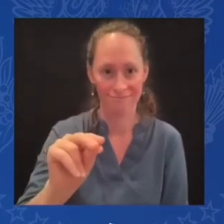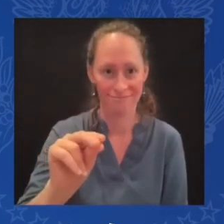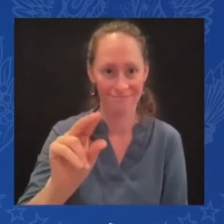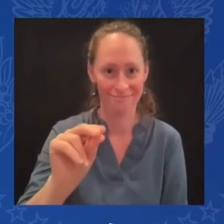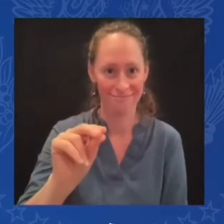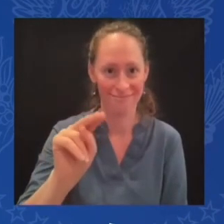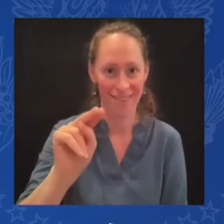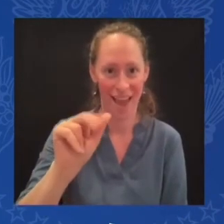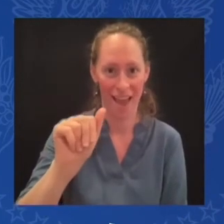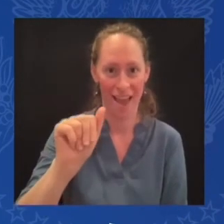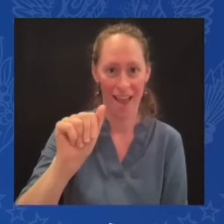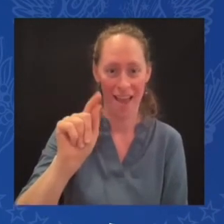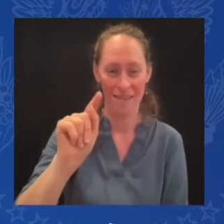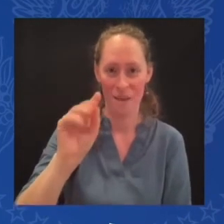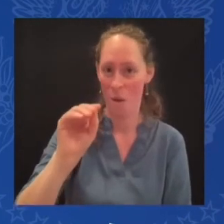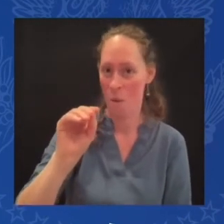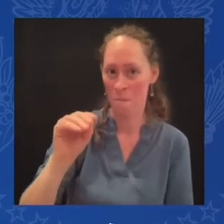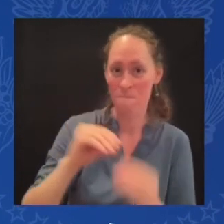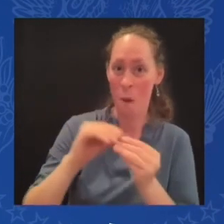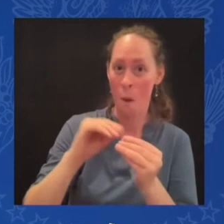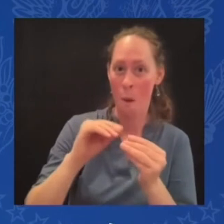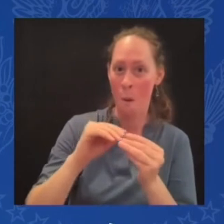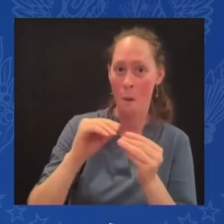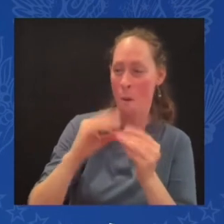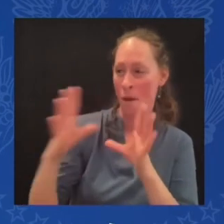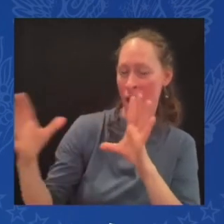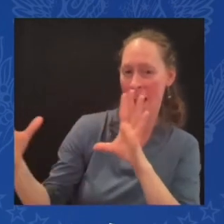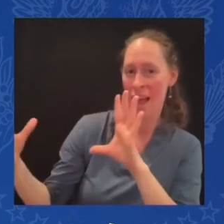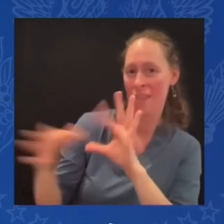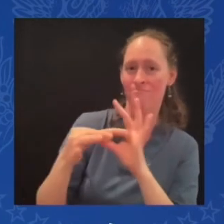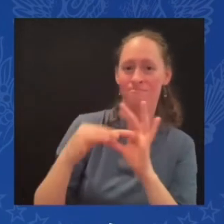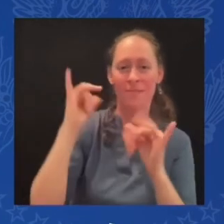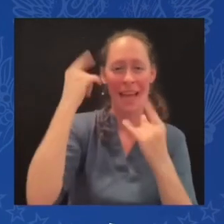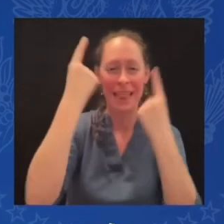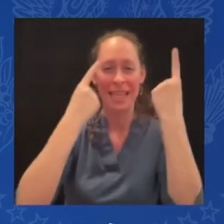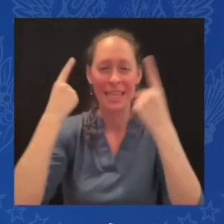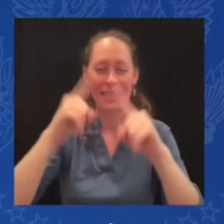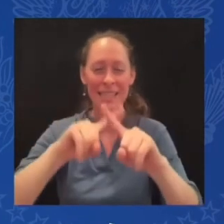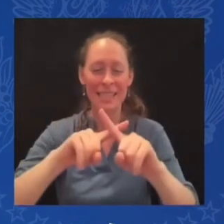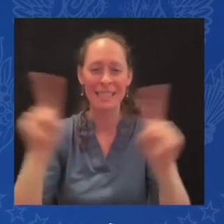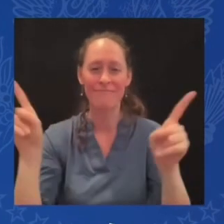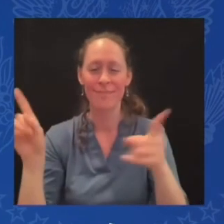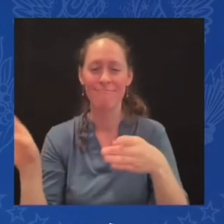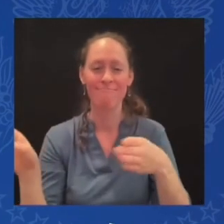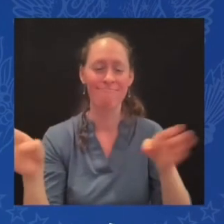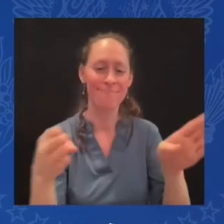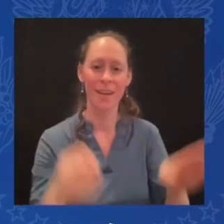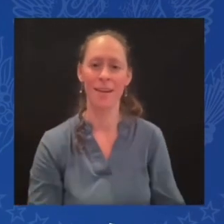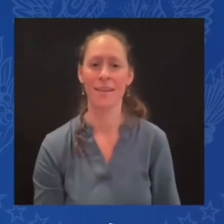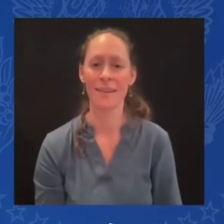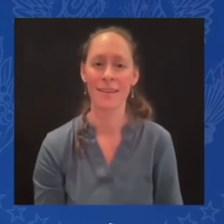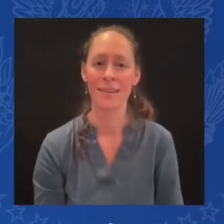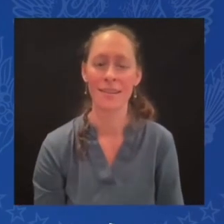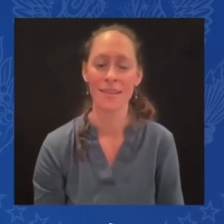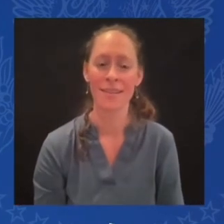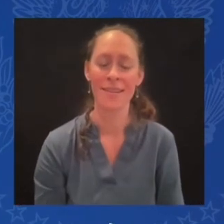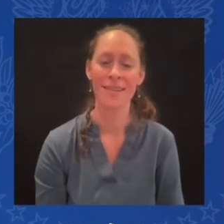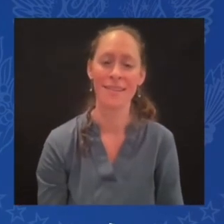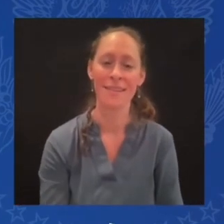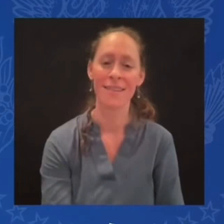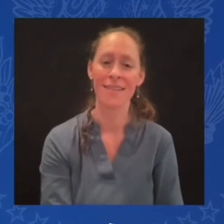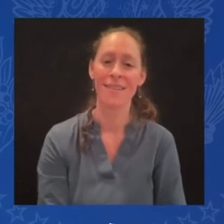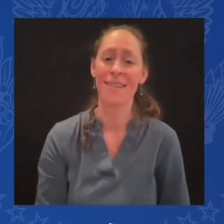this NATO membership process? Finland's already a strong, vibrant nation. I think what